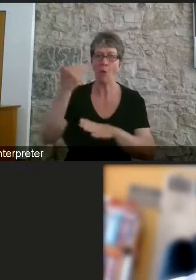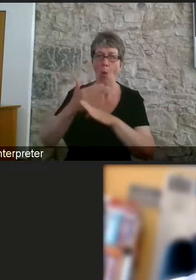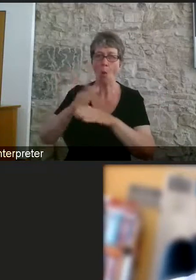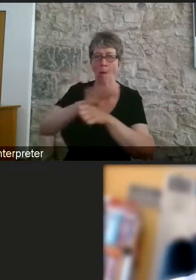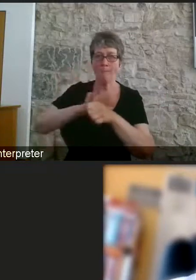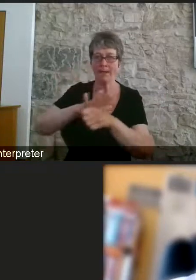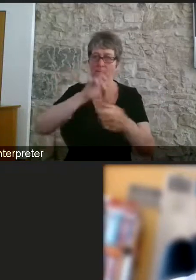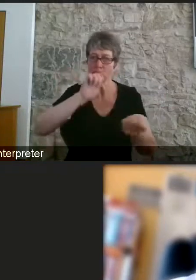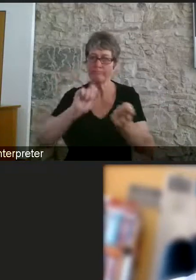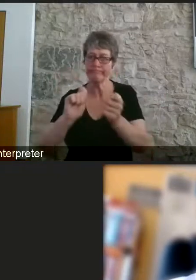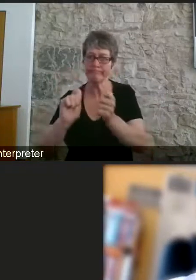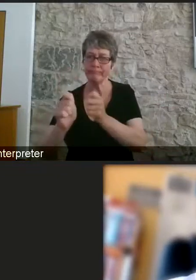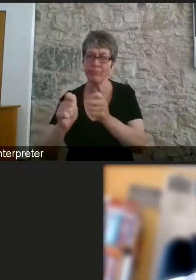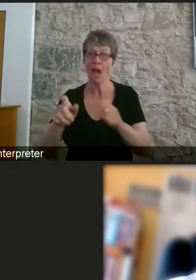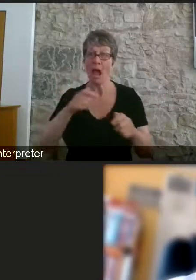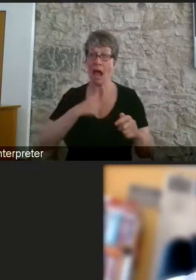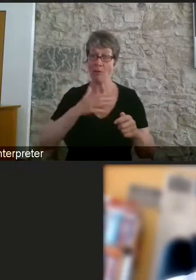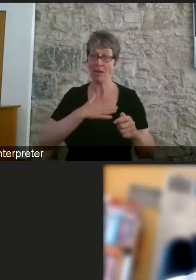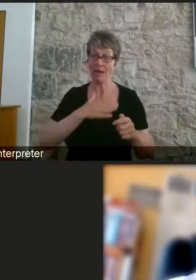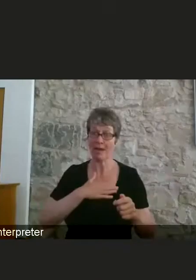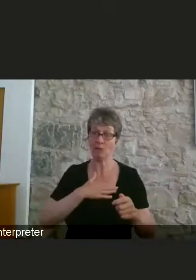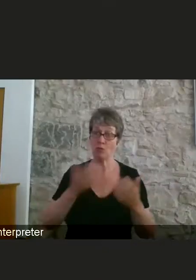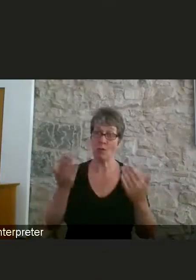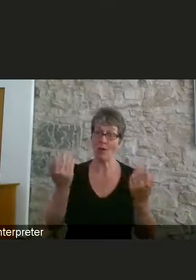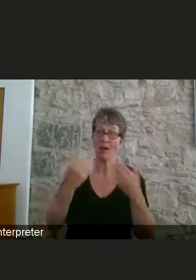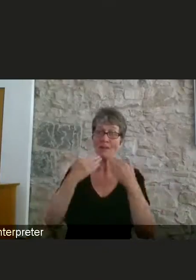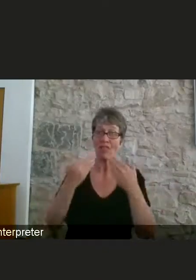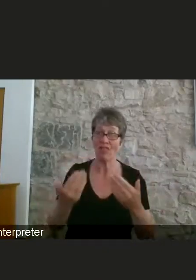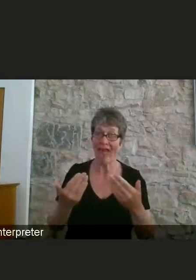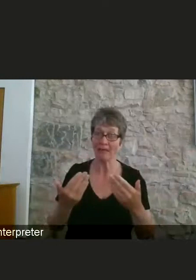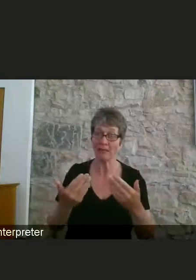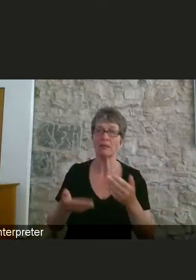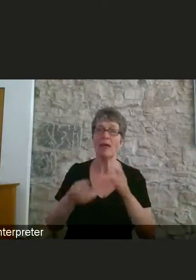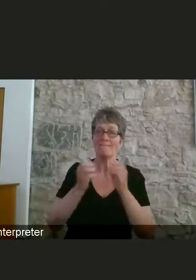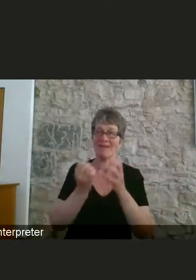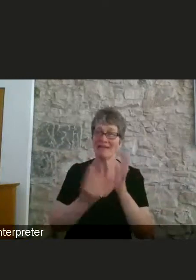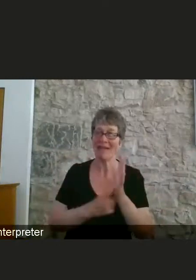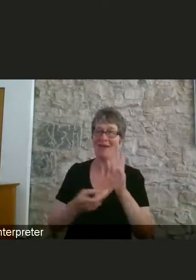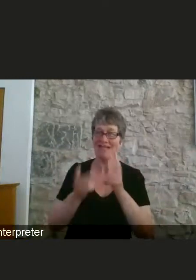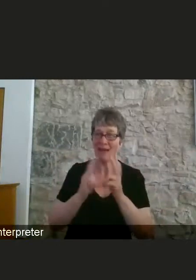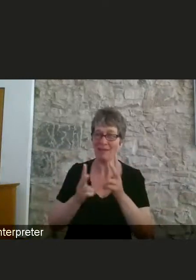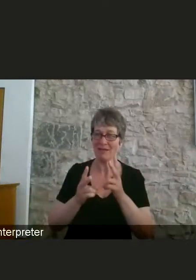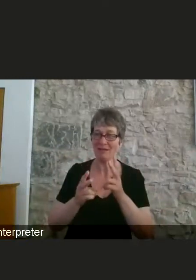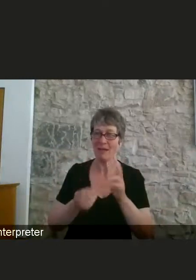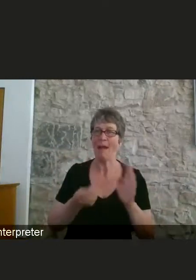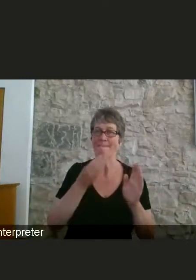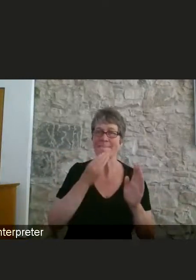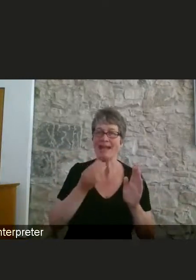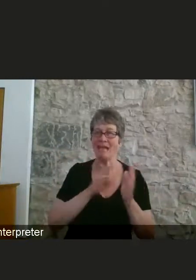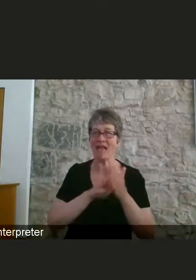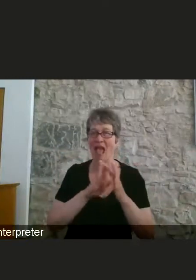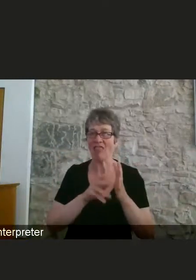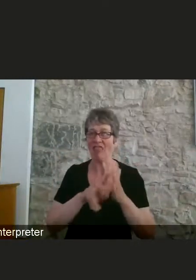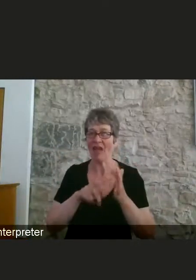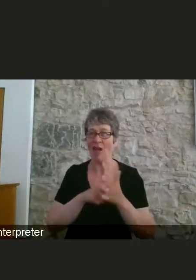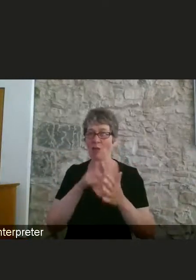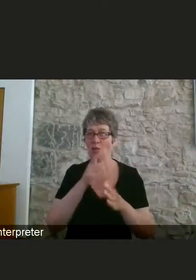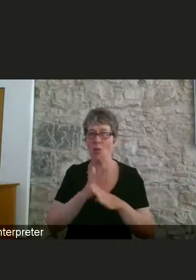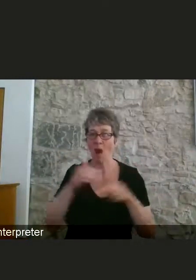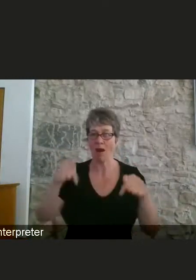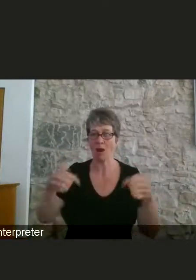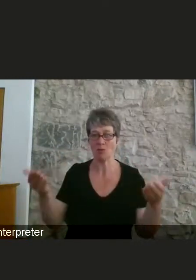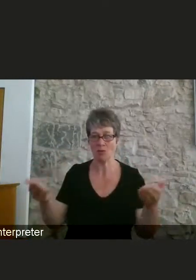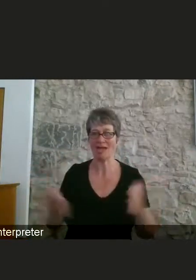I would also like to welcome and thank our BSL interpreters, Max Gregg and Heather Graham, who are working with us today. So,